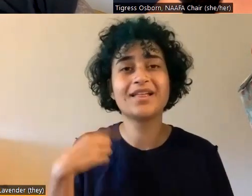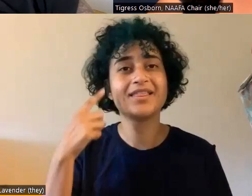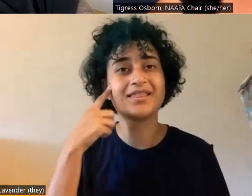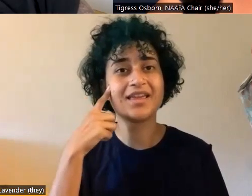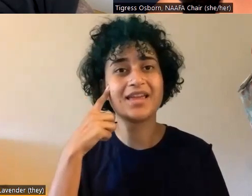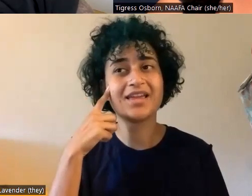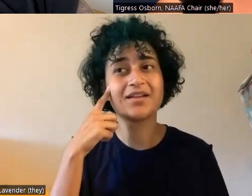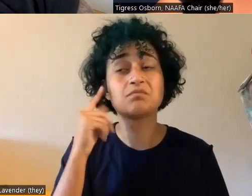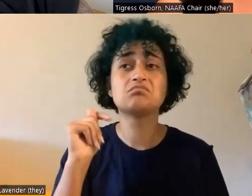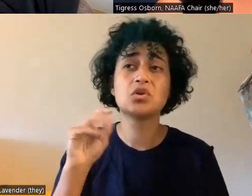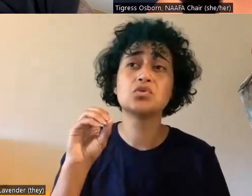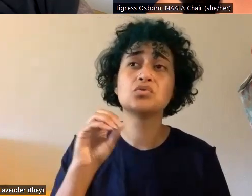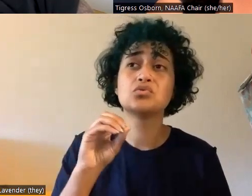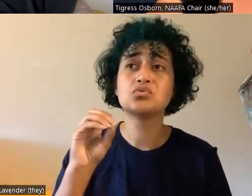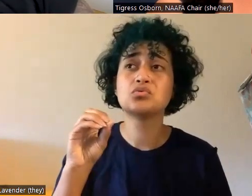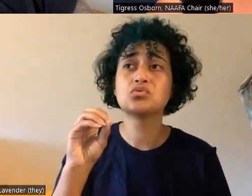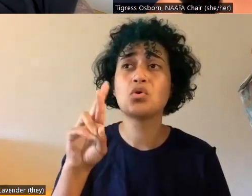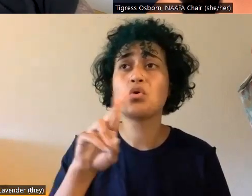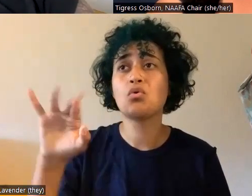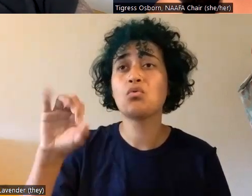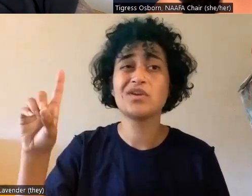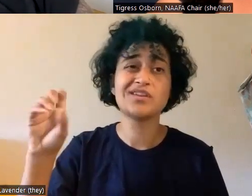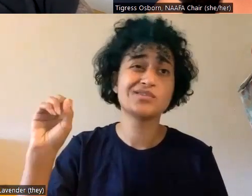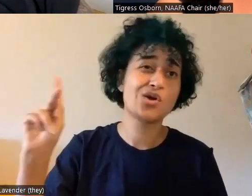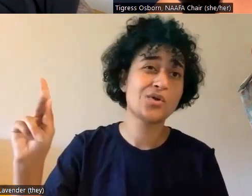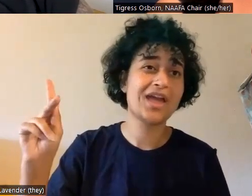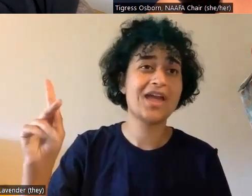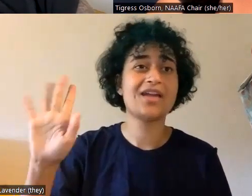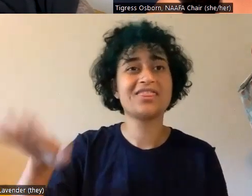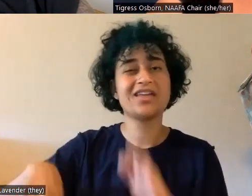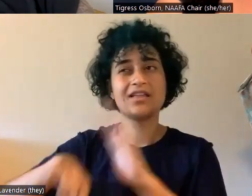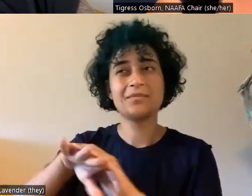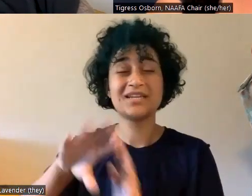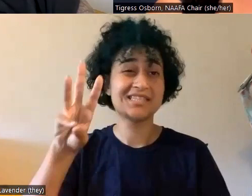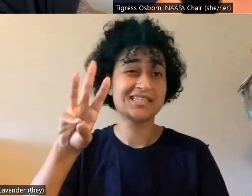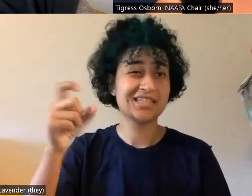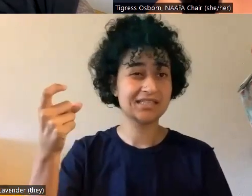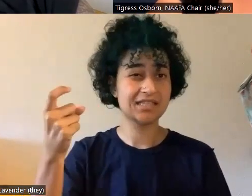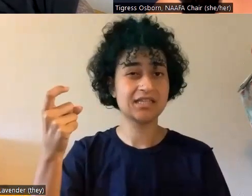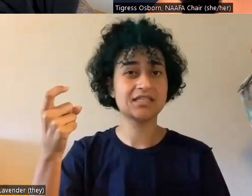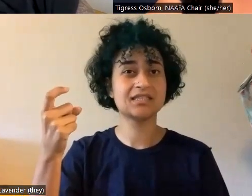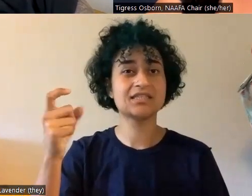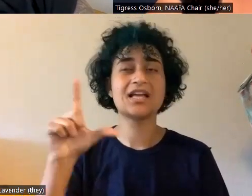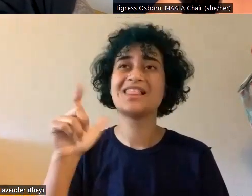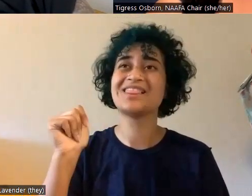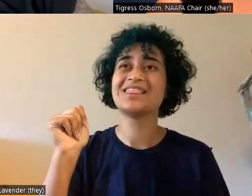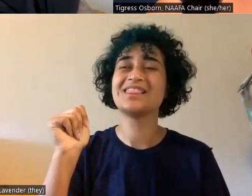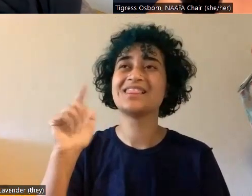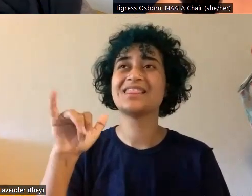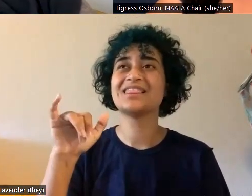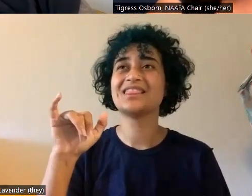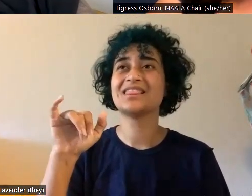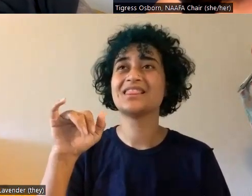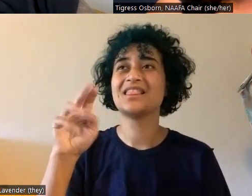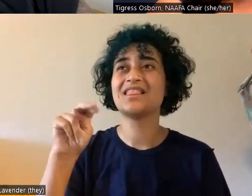Torrets are okay, uh, but they only go up to six X and lane. Brian's are mediocre.